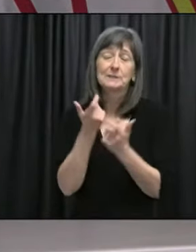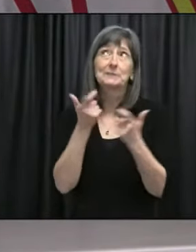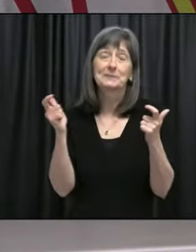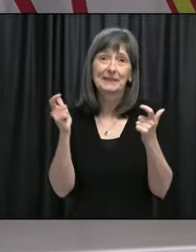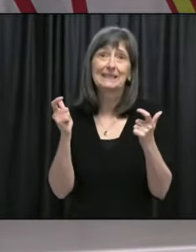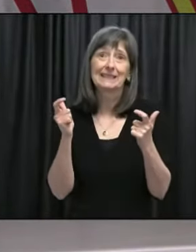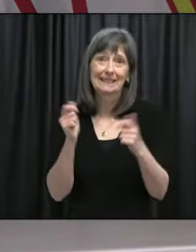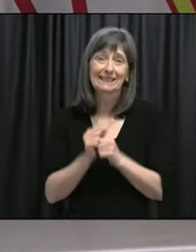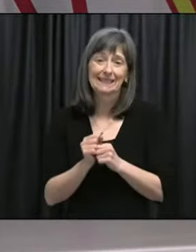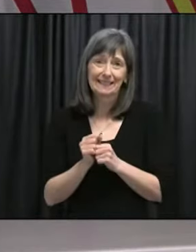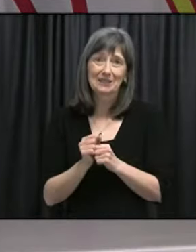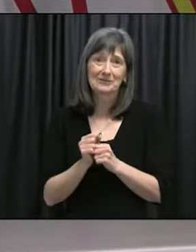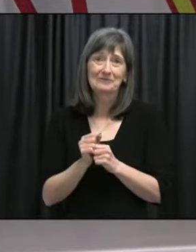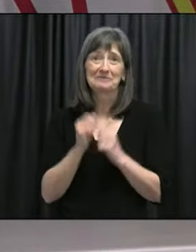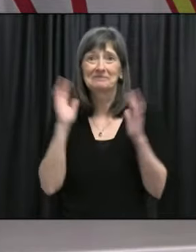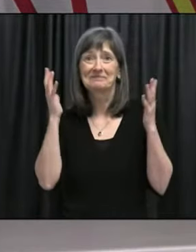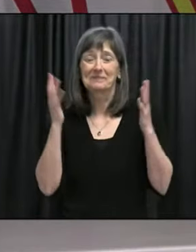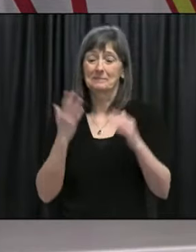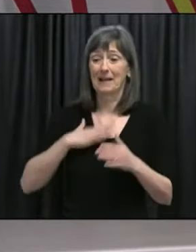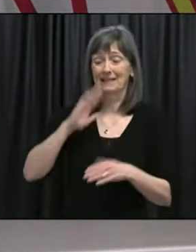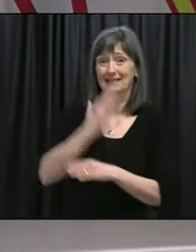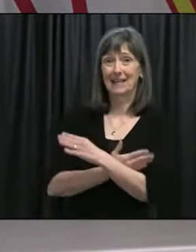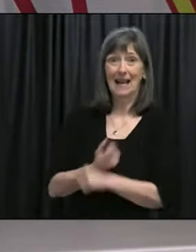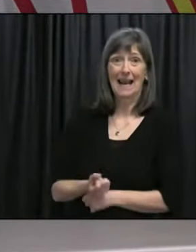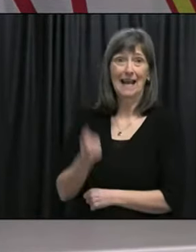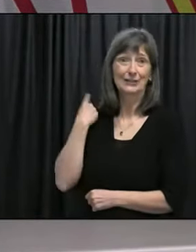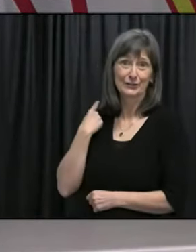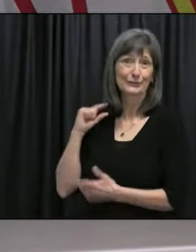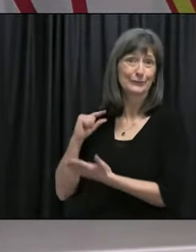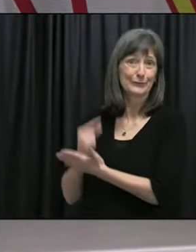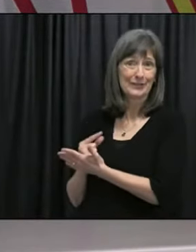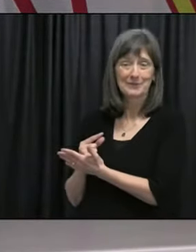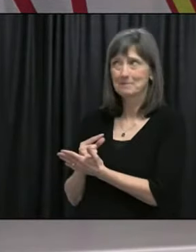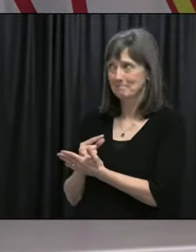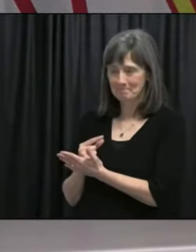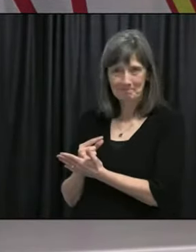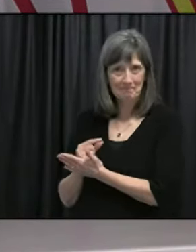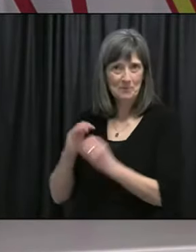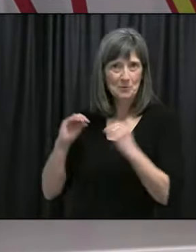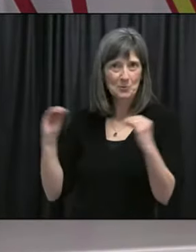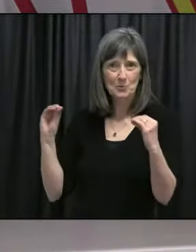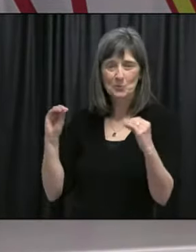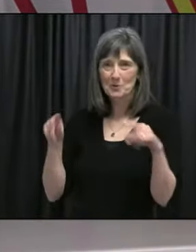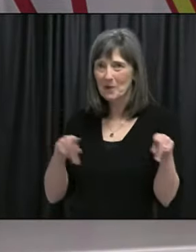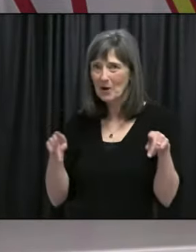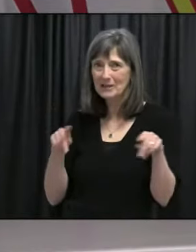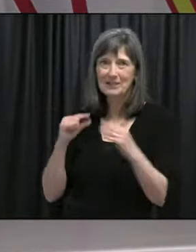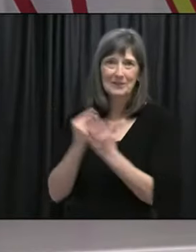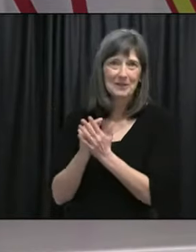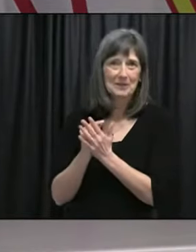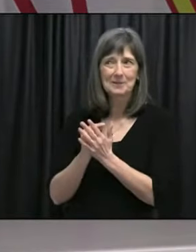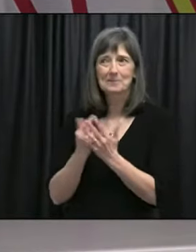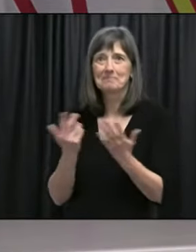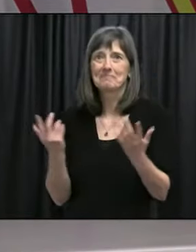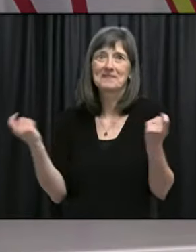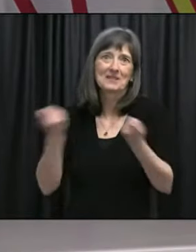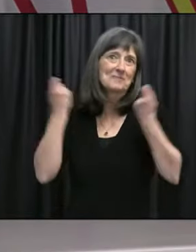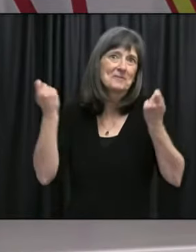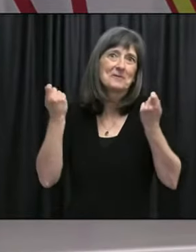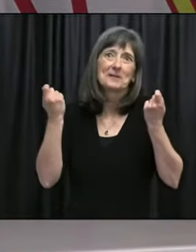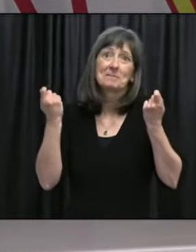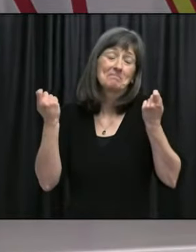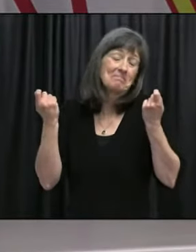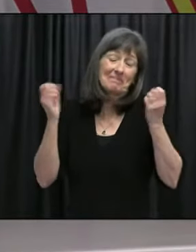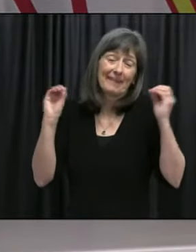my son graduated from, you know, from high school last year and, um, wasn't able to have his graduation, uh, ceremony or